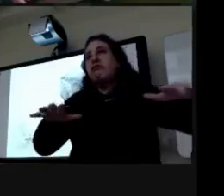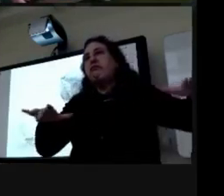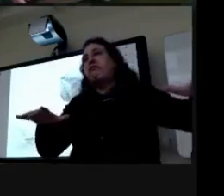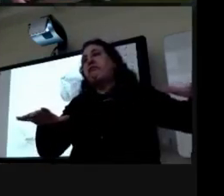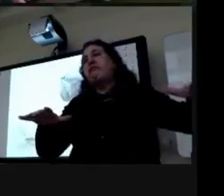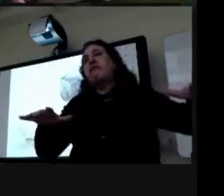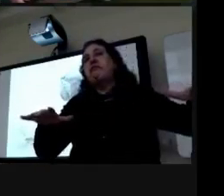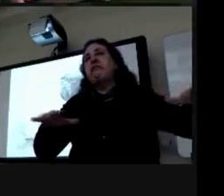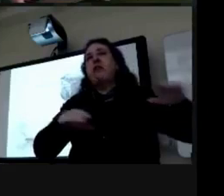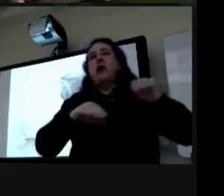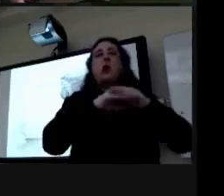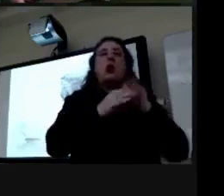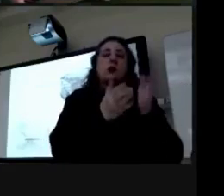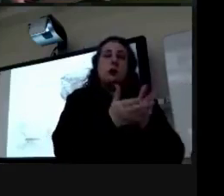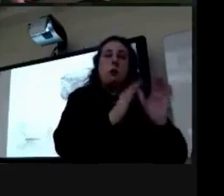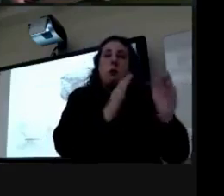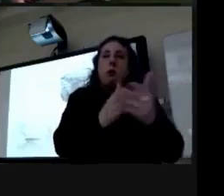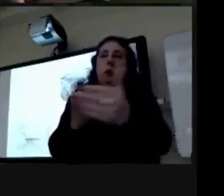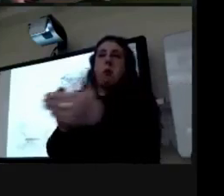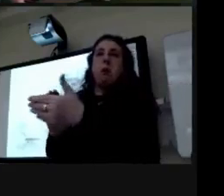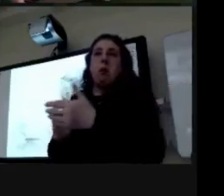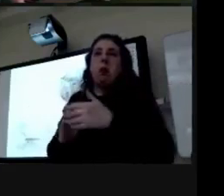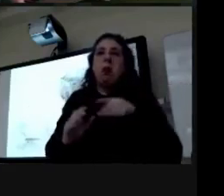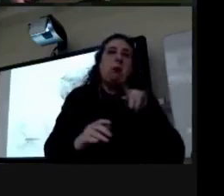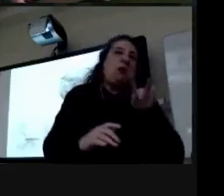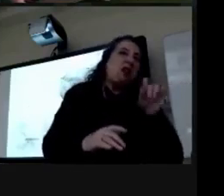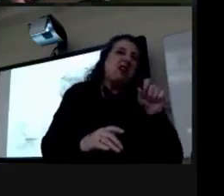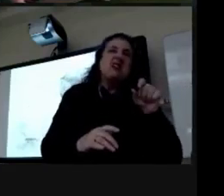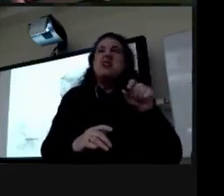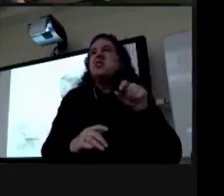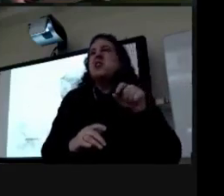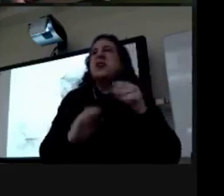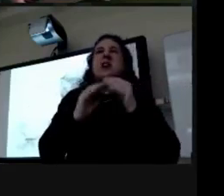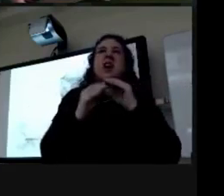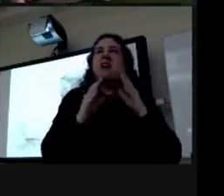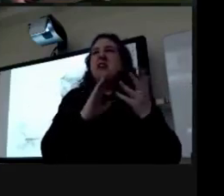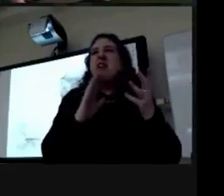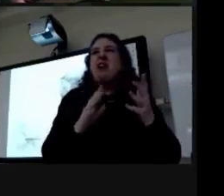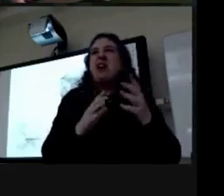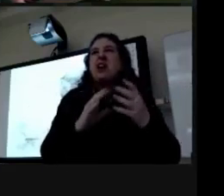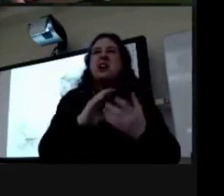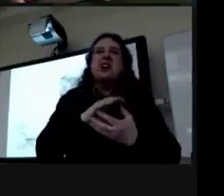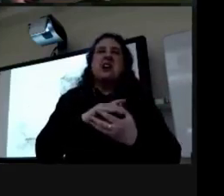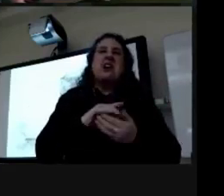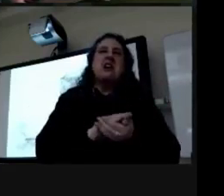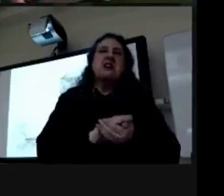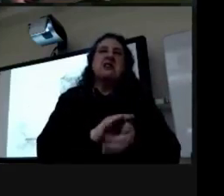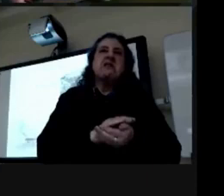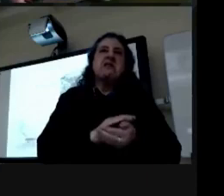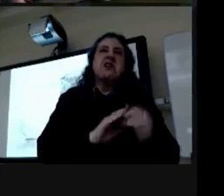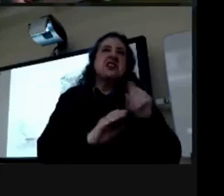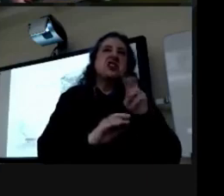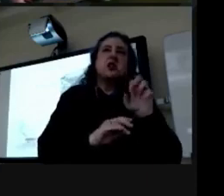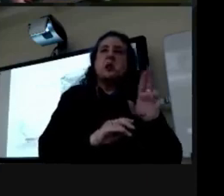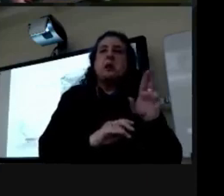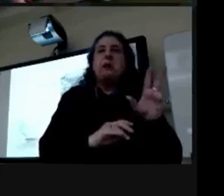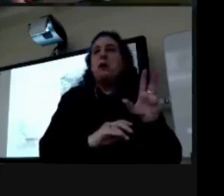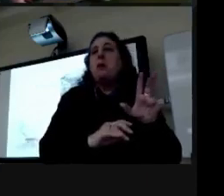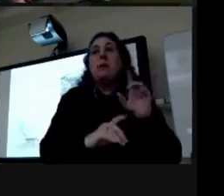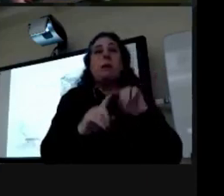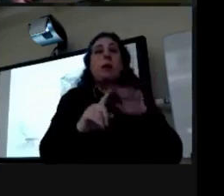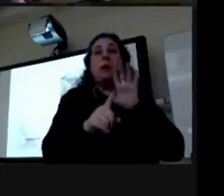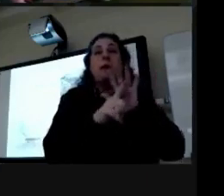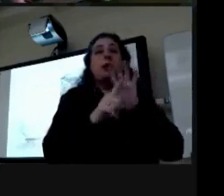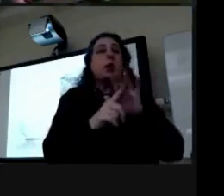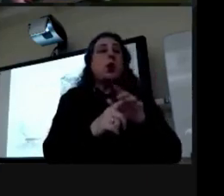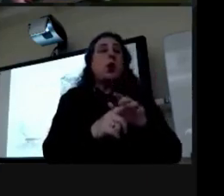and as the town grew it kind of turned into this open sewer sort of situation but it was still popular for swimming and fishing um